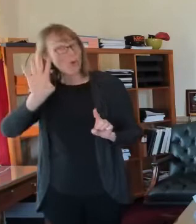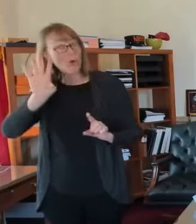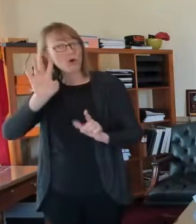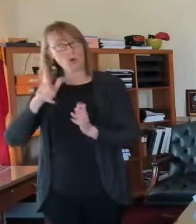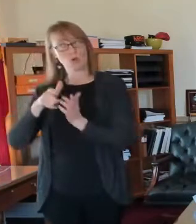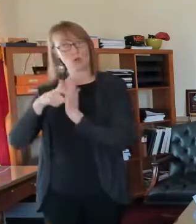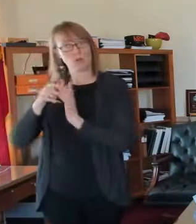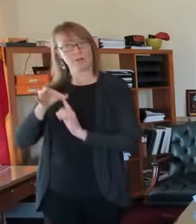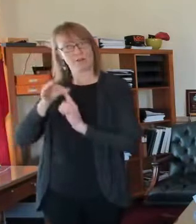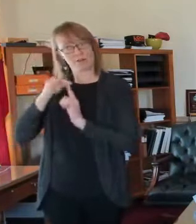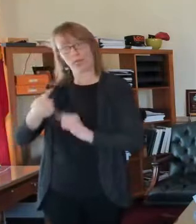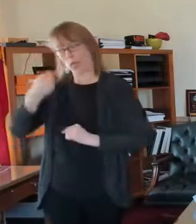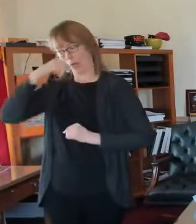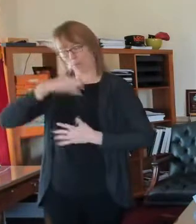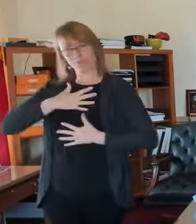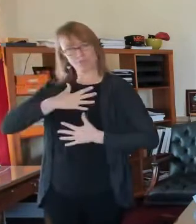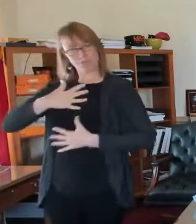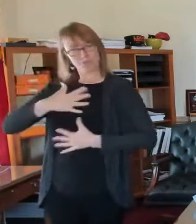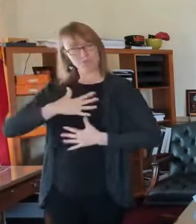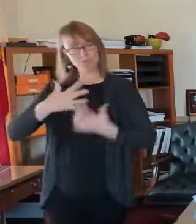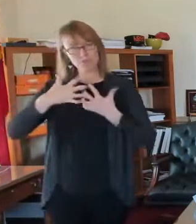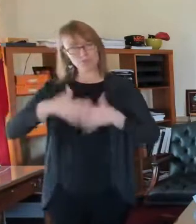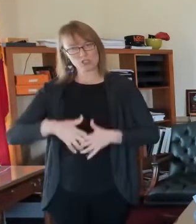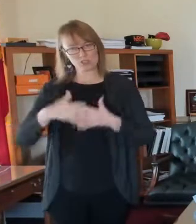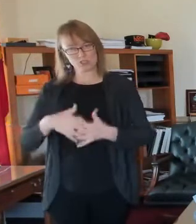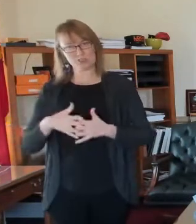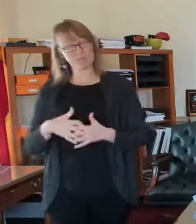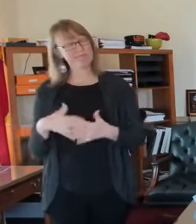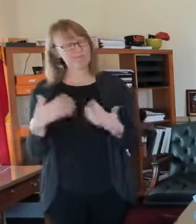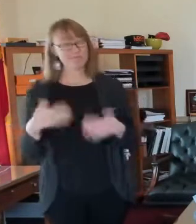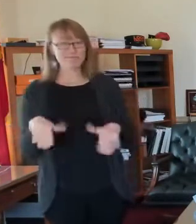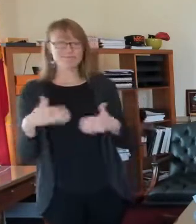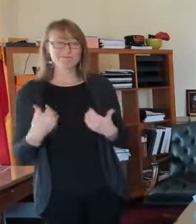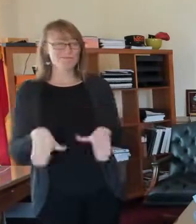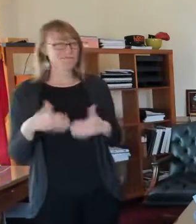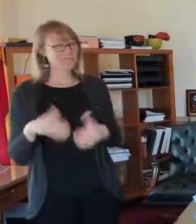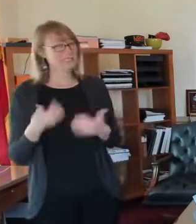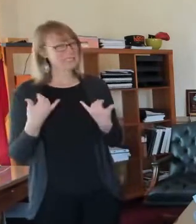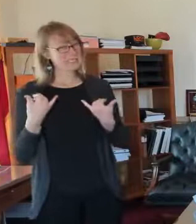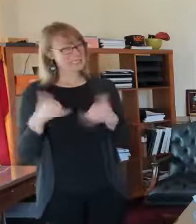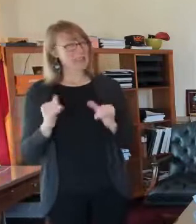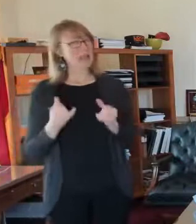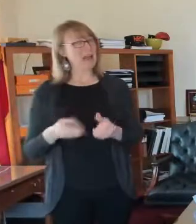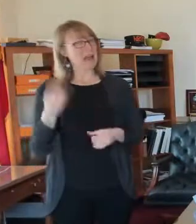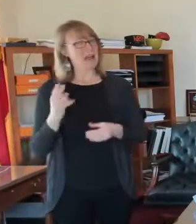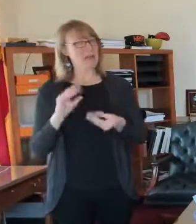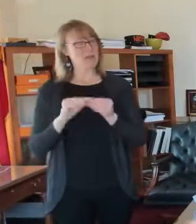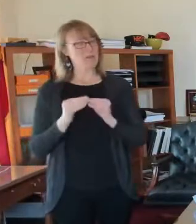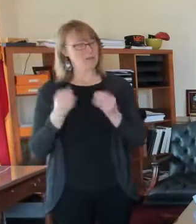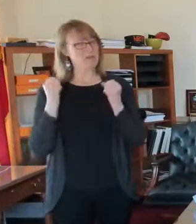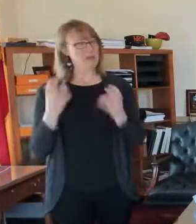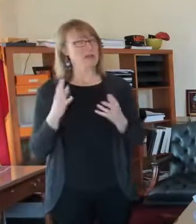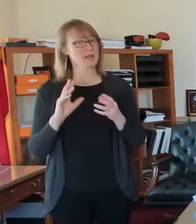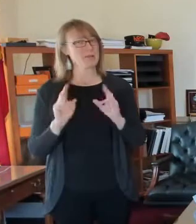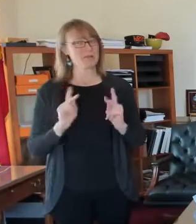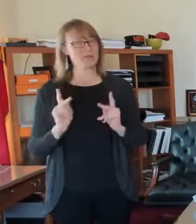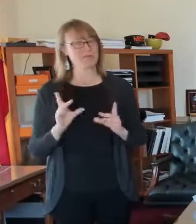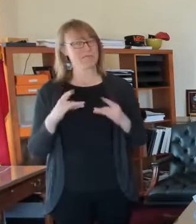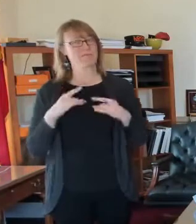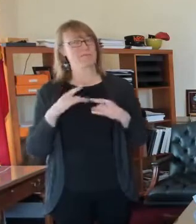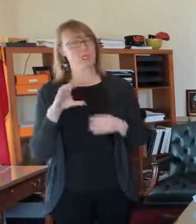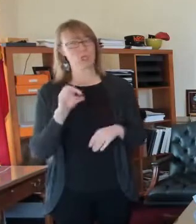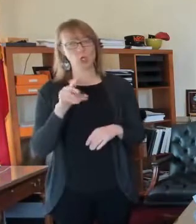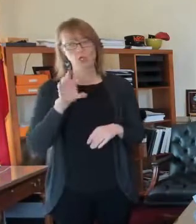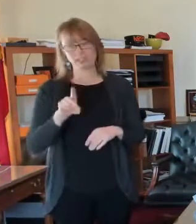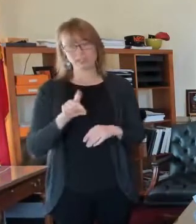that's still a lot of people that are pretty sick with COVID. Um, but the good news is from two months ago,